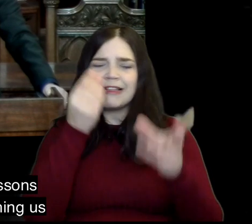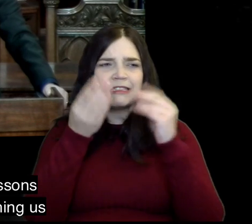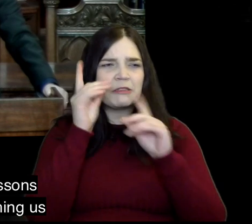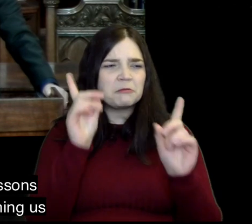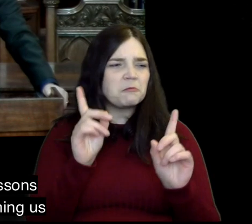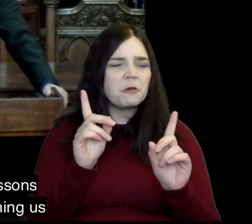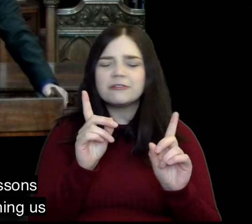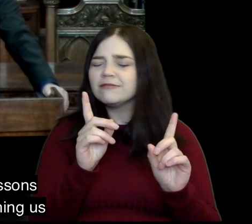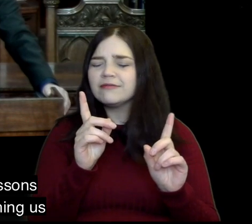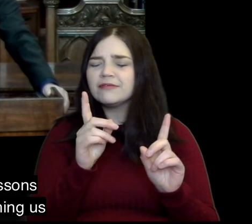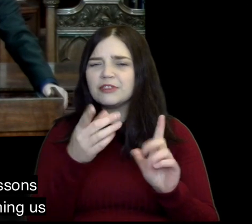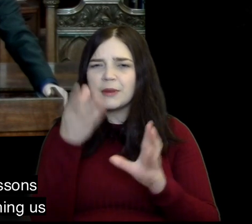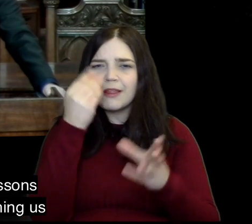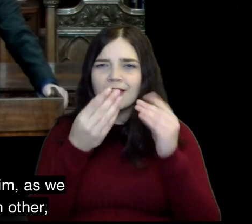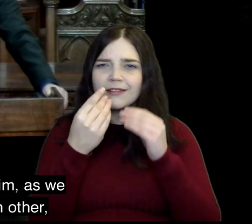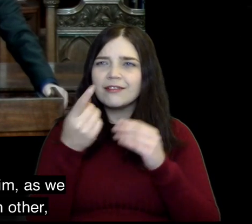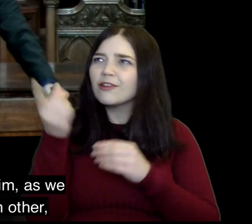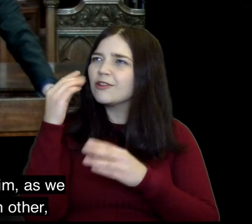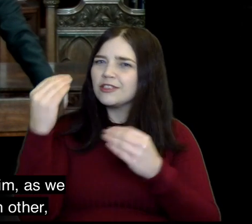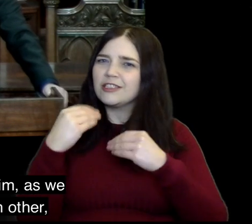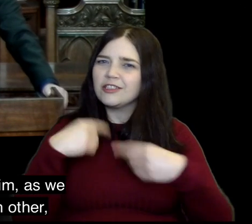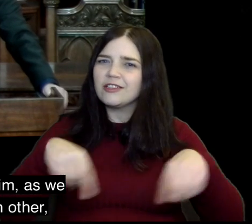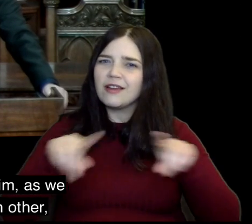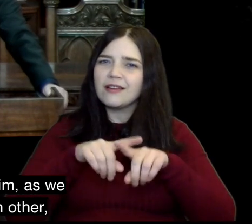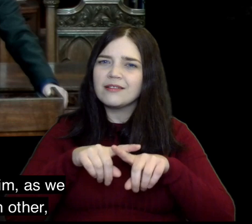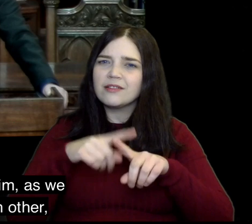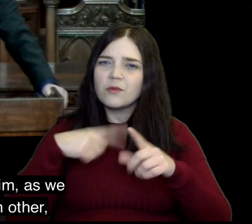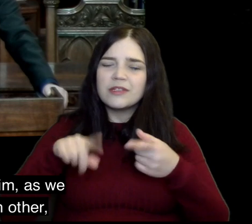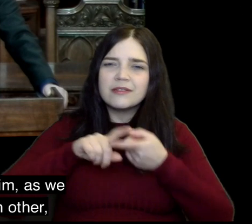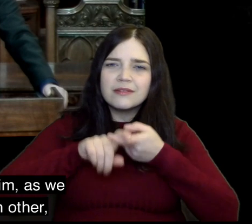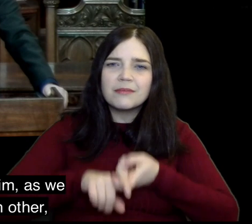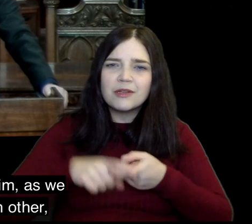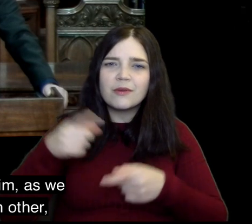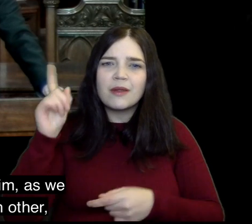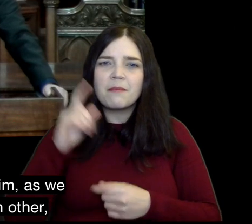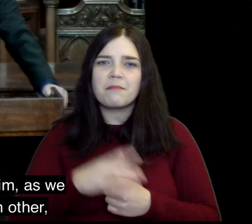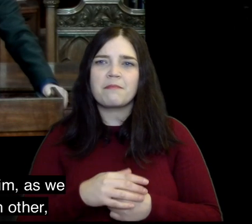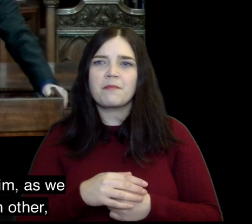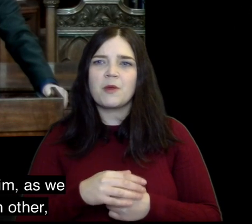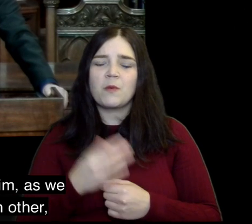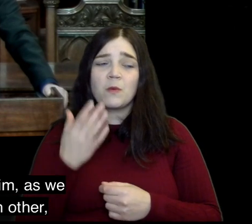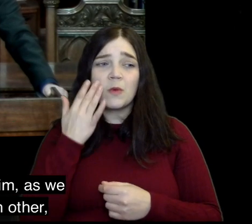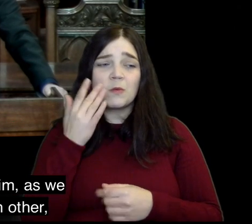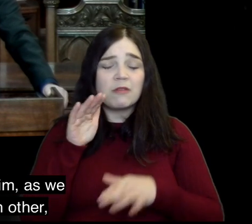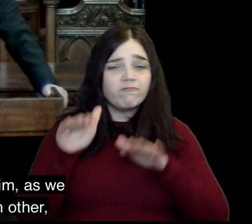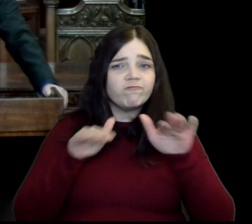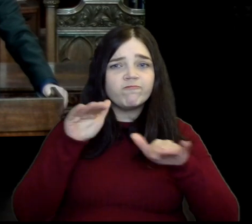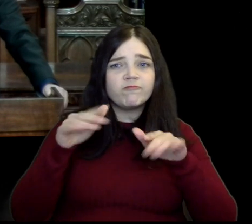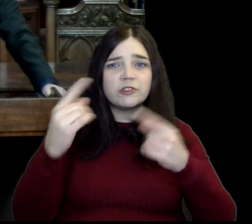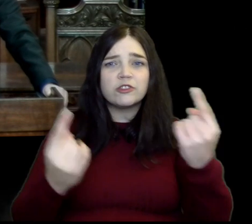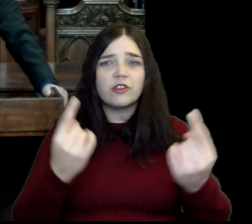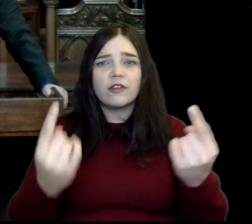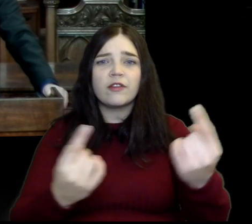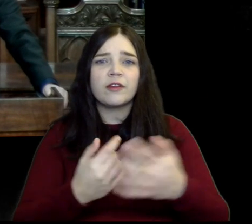what are the lessons that God is teaching us as we depend on him